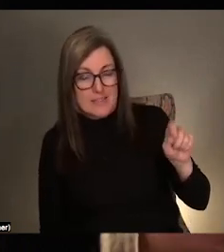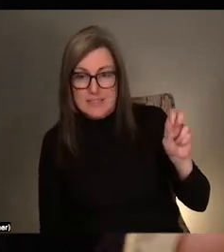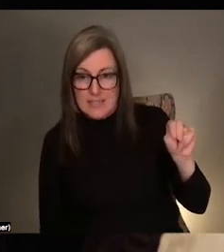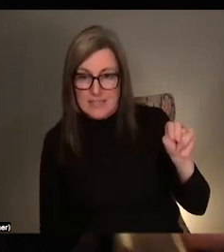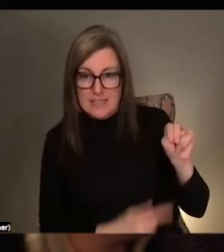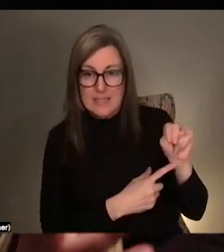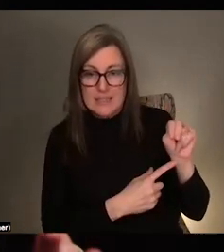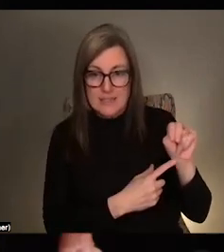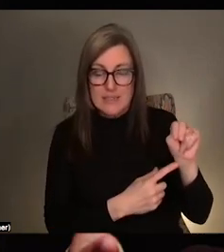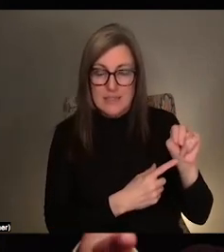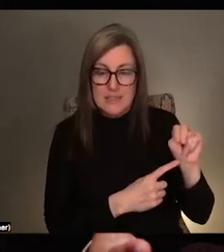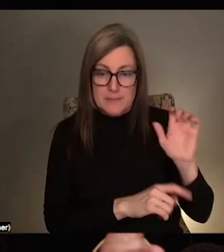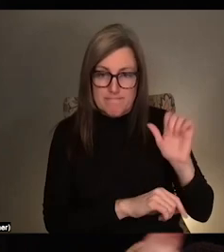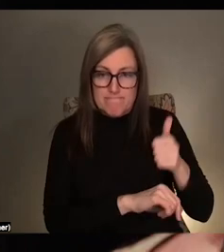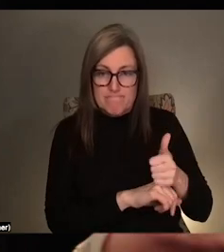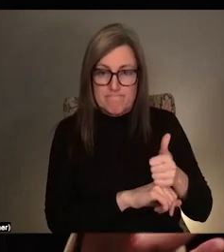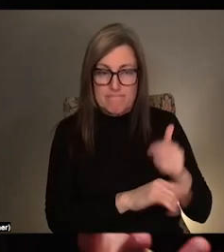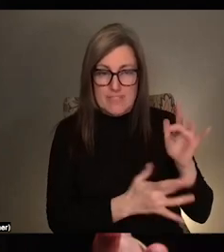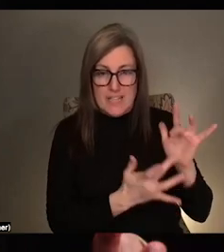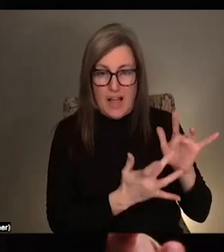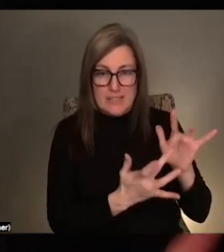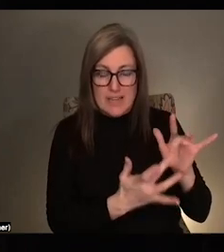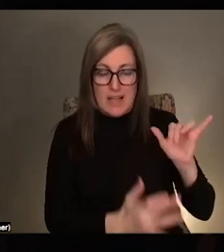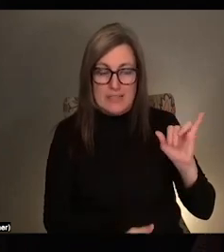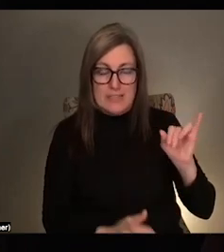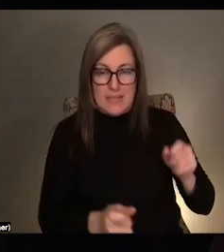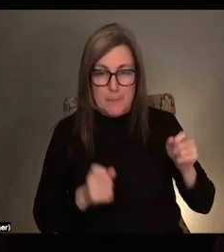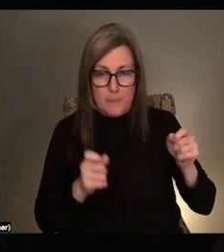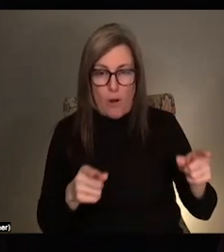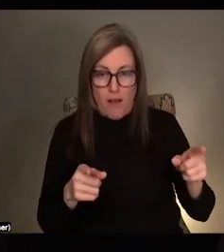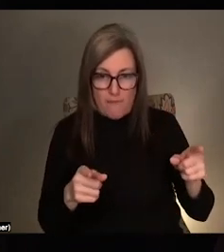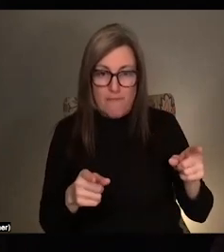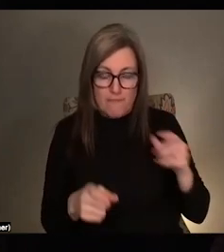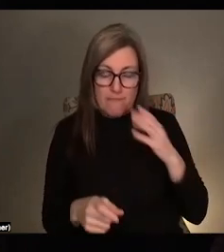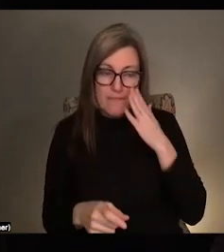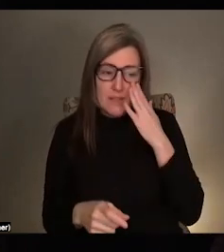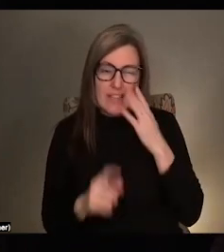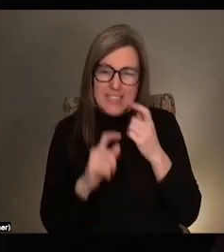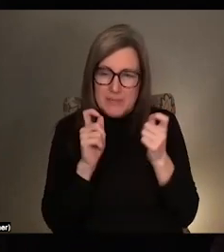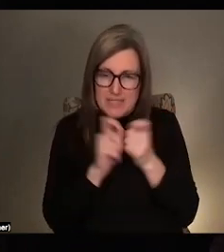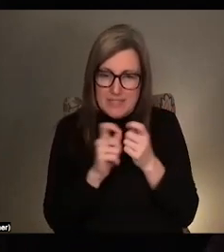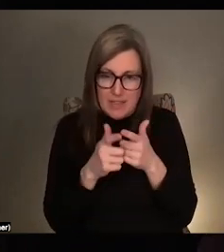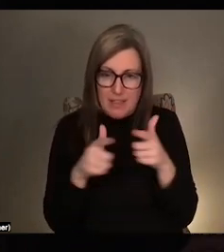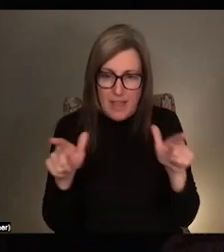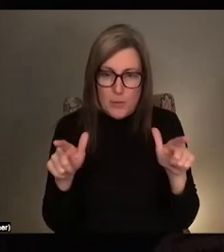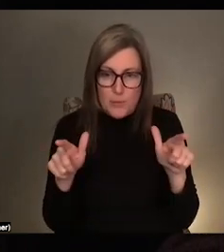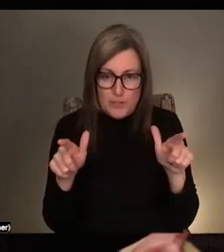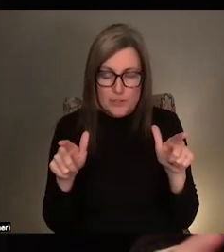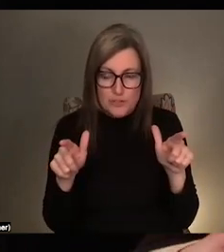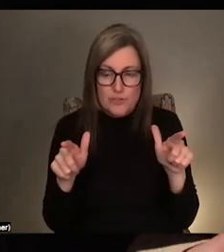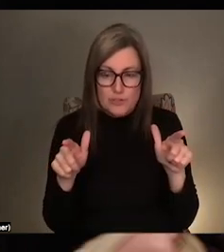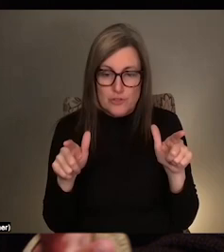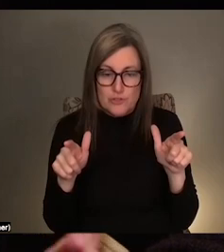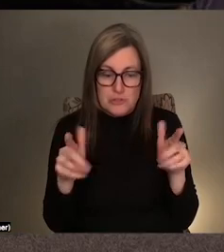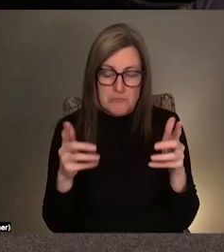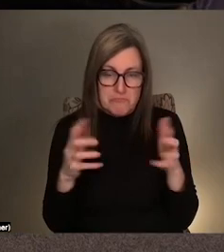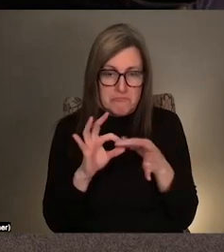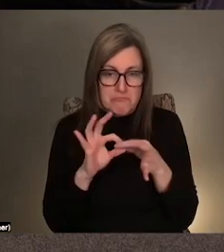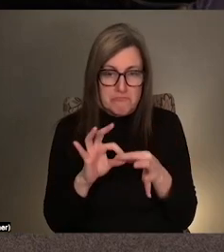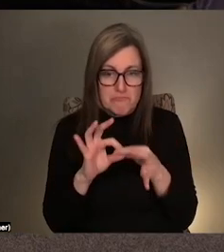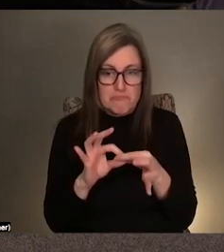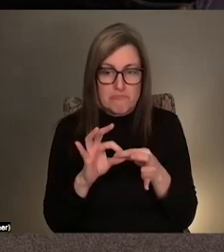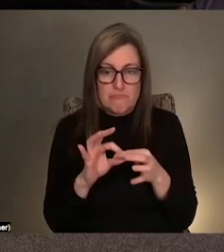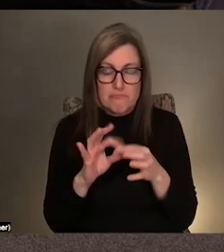contact improv, you know, prompts basically, like really specific language around like just like space,